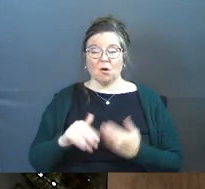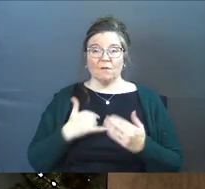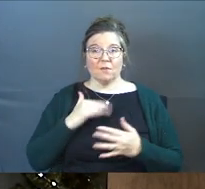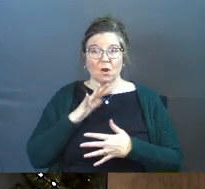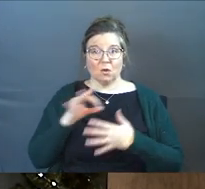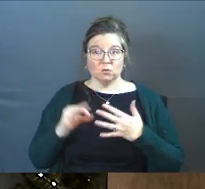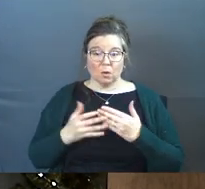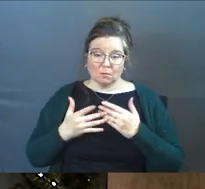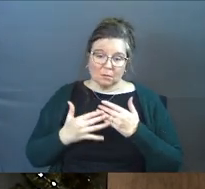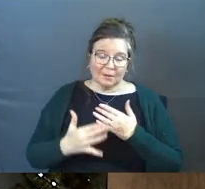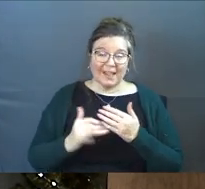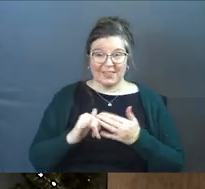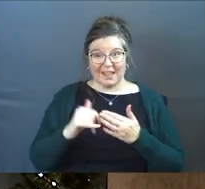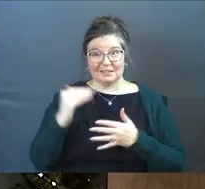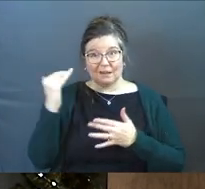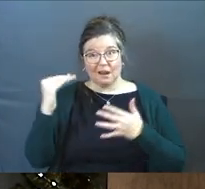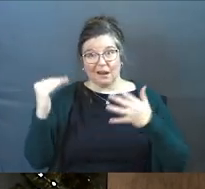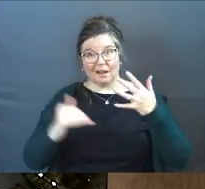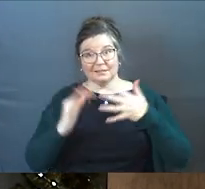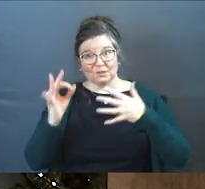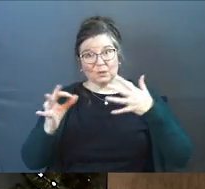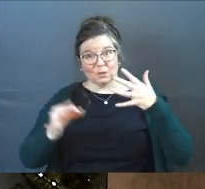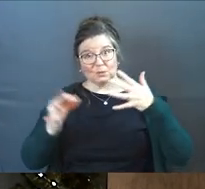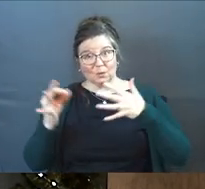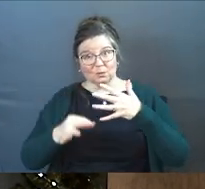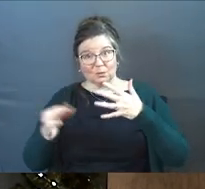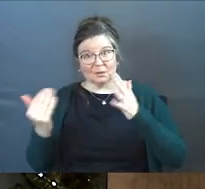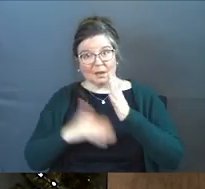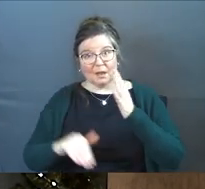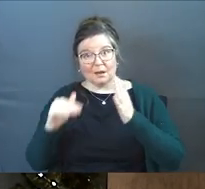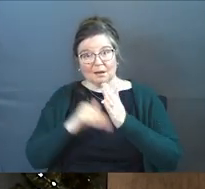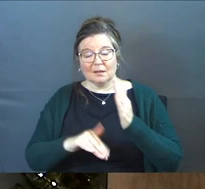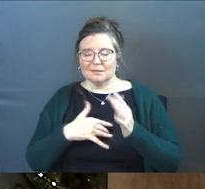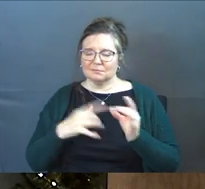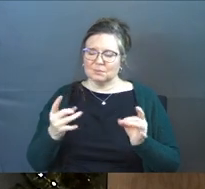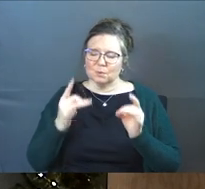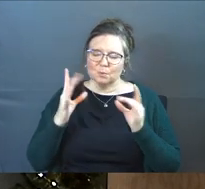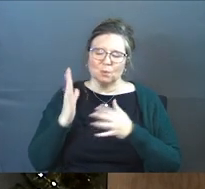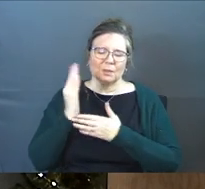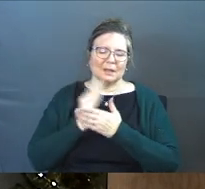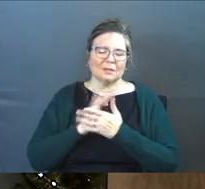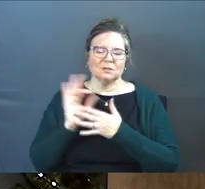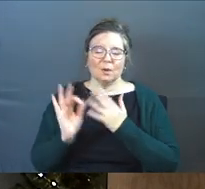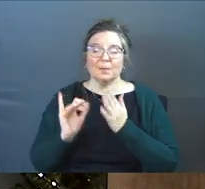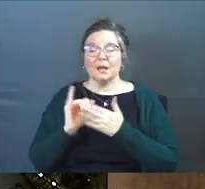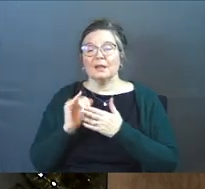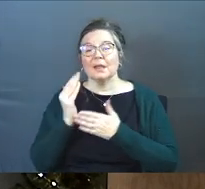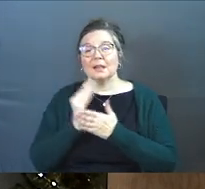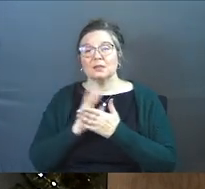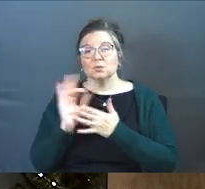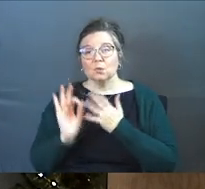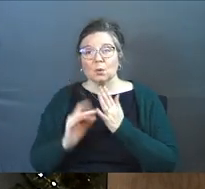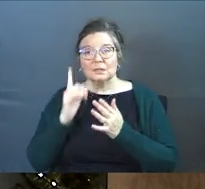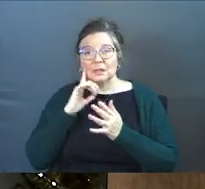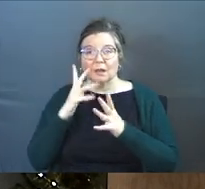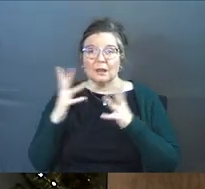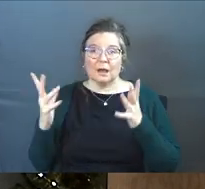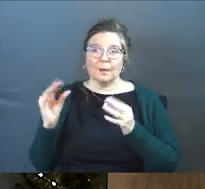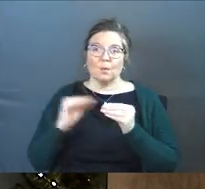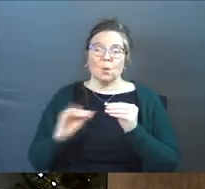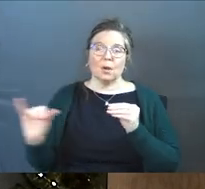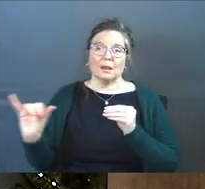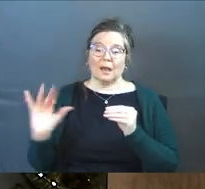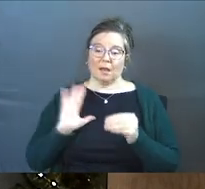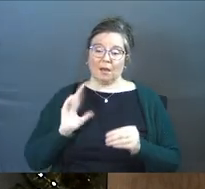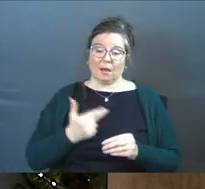our choices. And that's a long list of choices. Yes. It's a brutal list of choices. But that list of choices sounds a whole lot